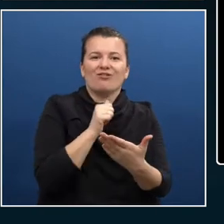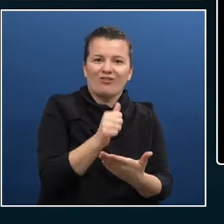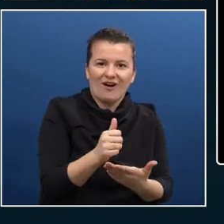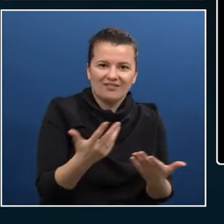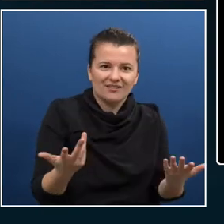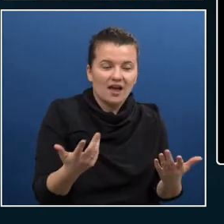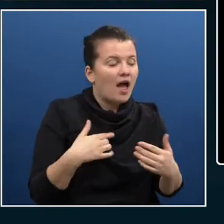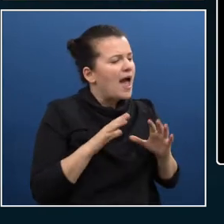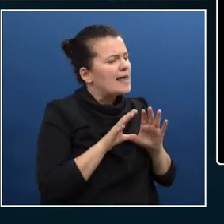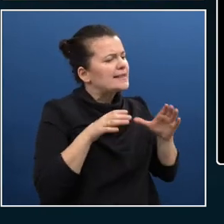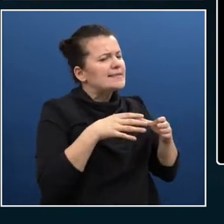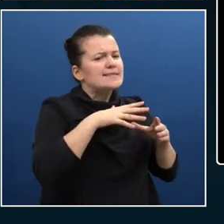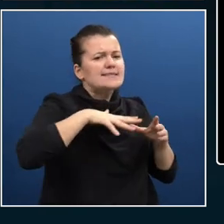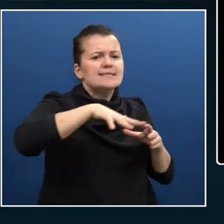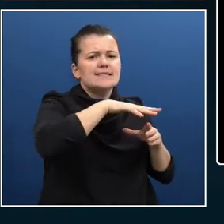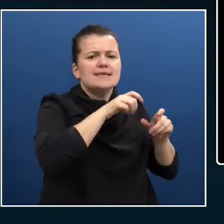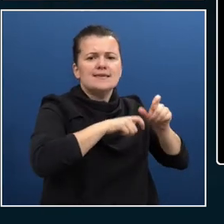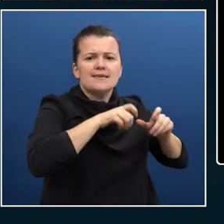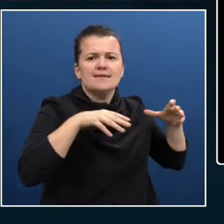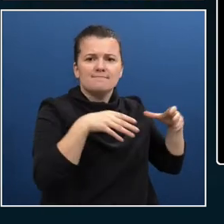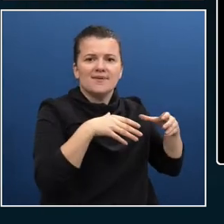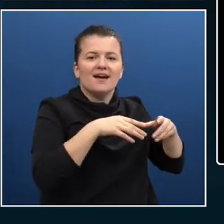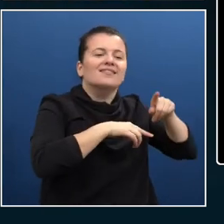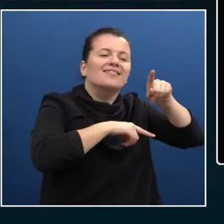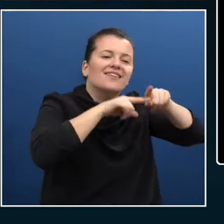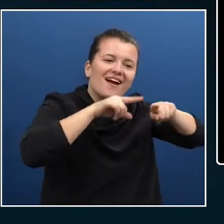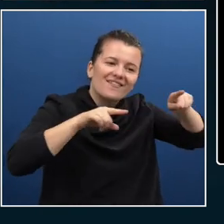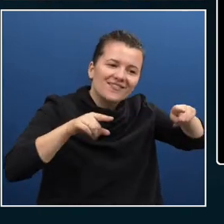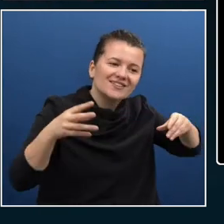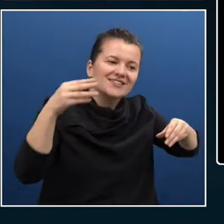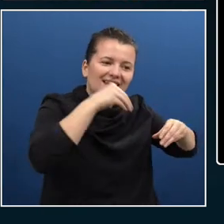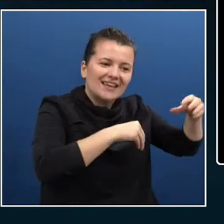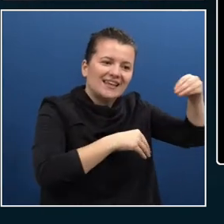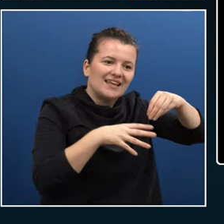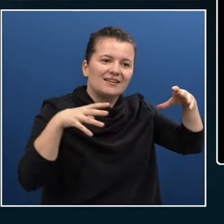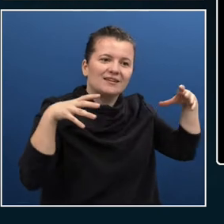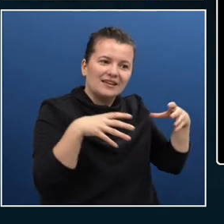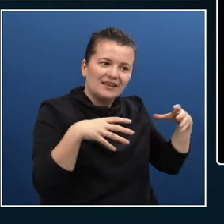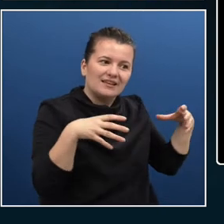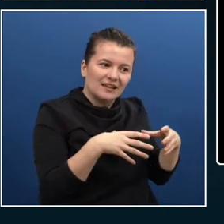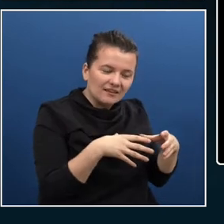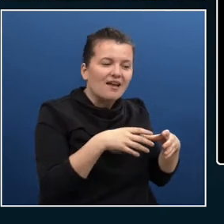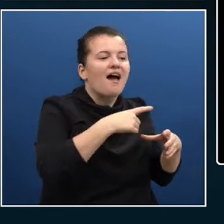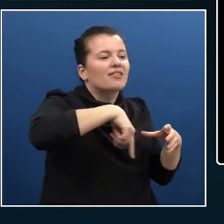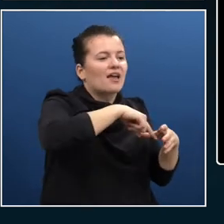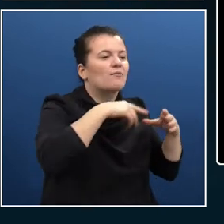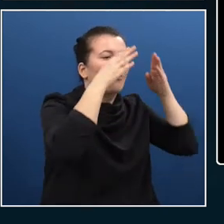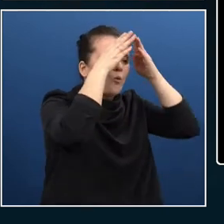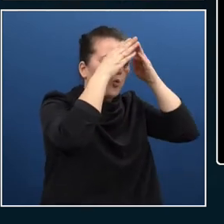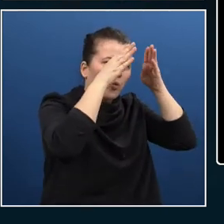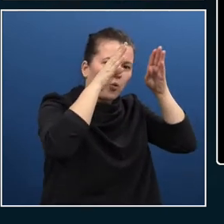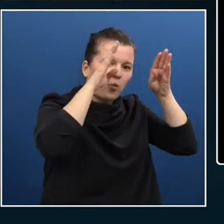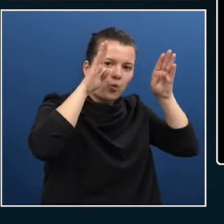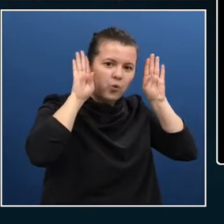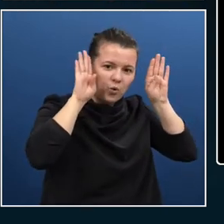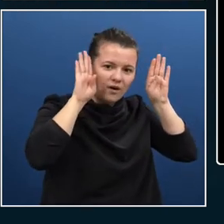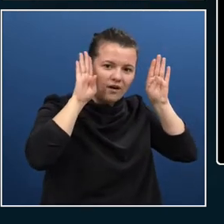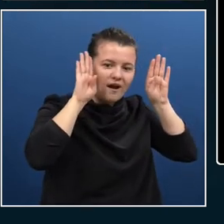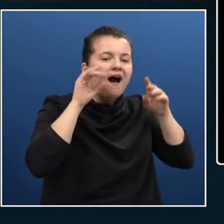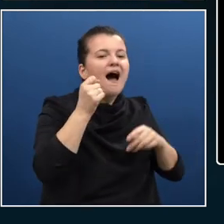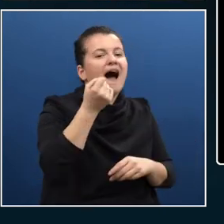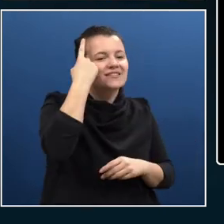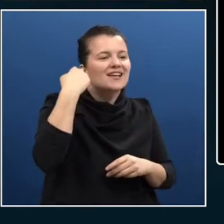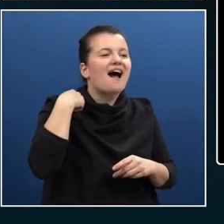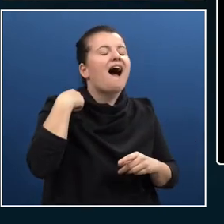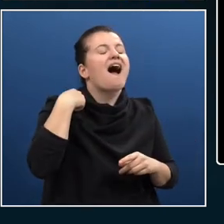Learn, understand how and why you're limited by your bias and also using your persona spectrum. So